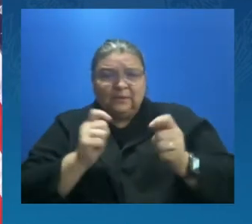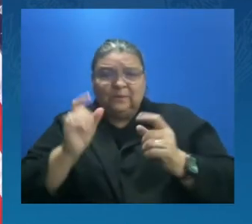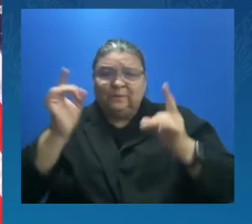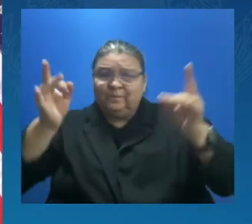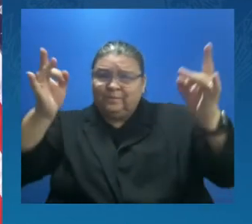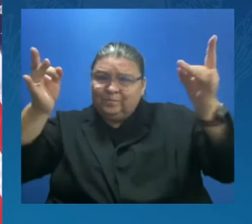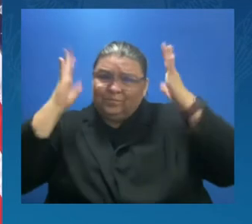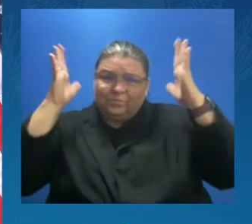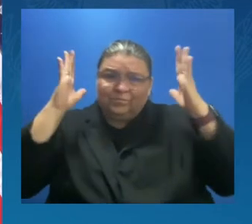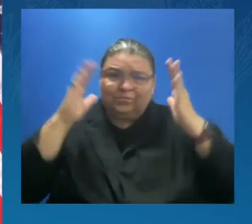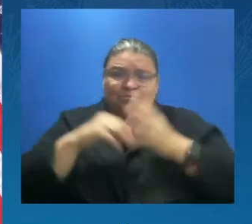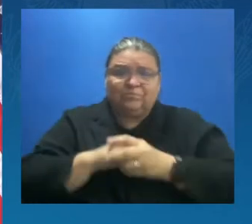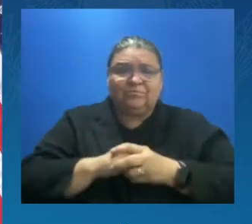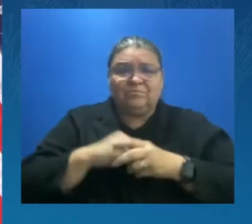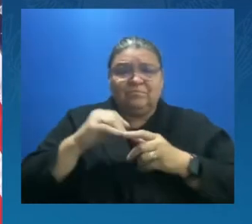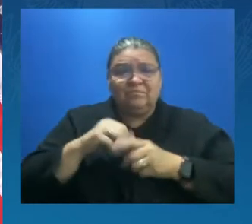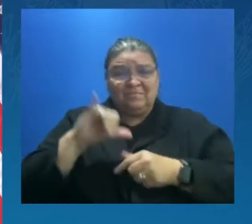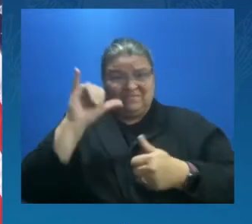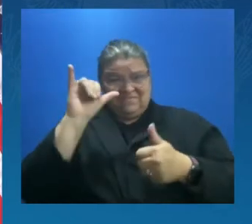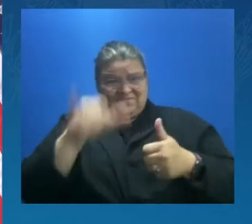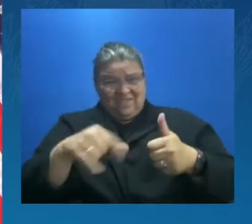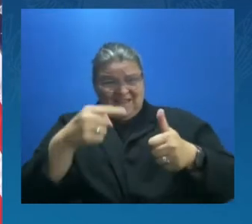in damage, each one.